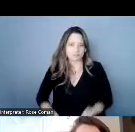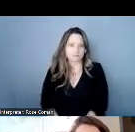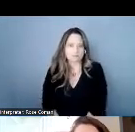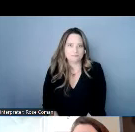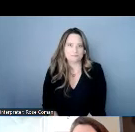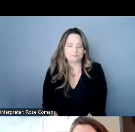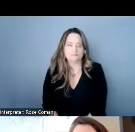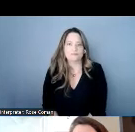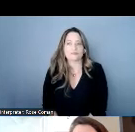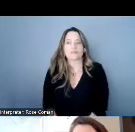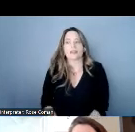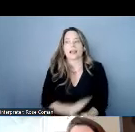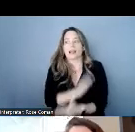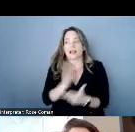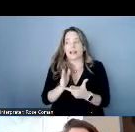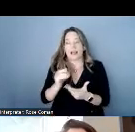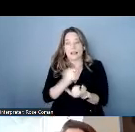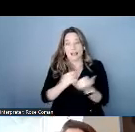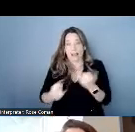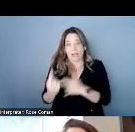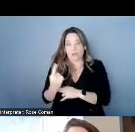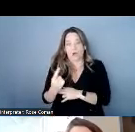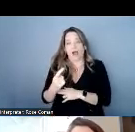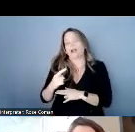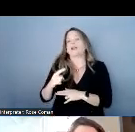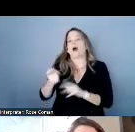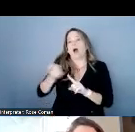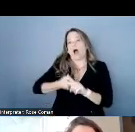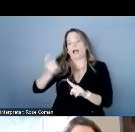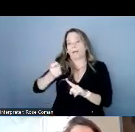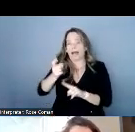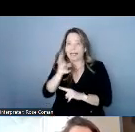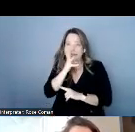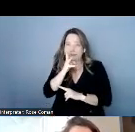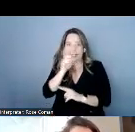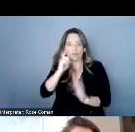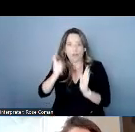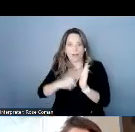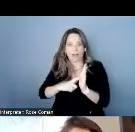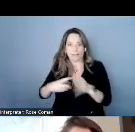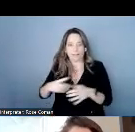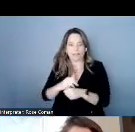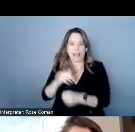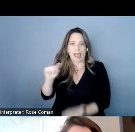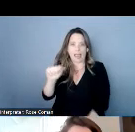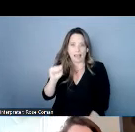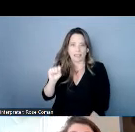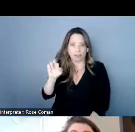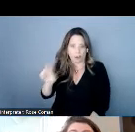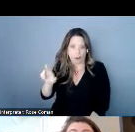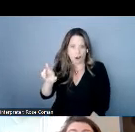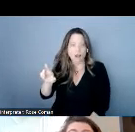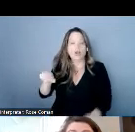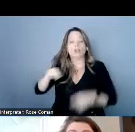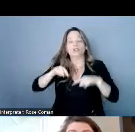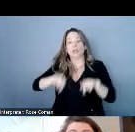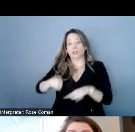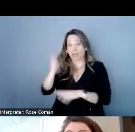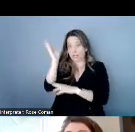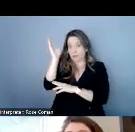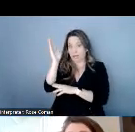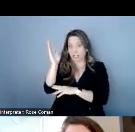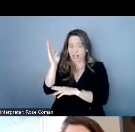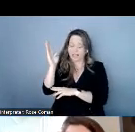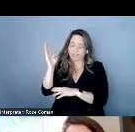lastly we have automatic speech recognition and i refer to it in this presentation and it's commonly referred